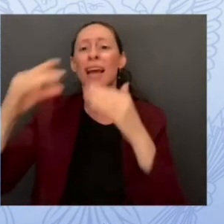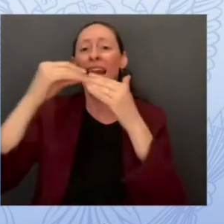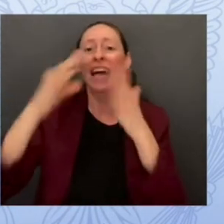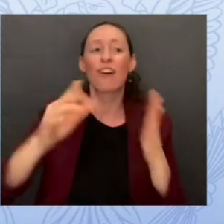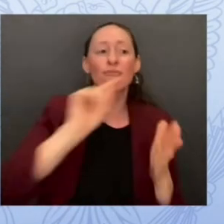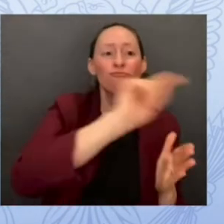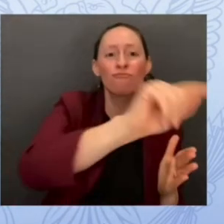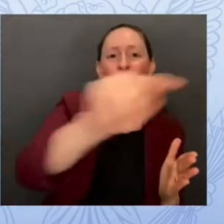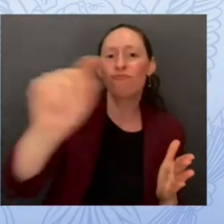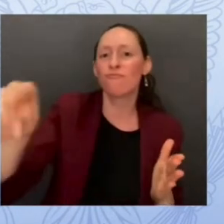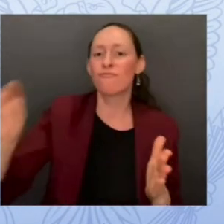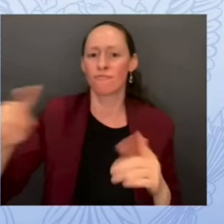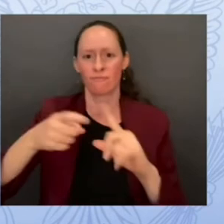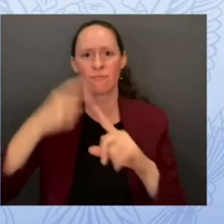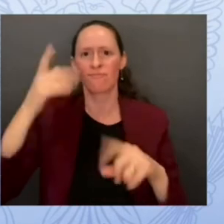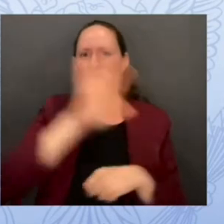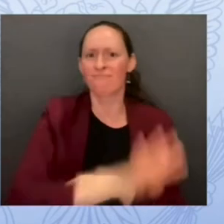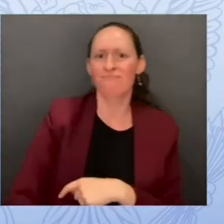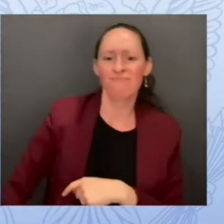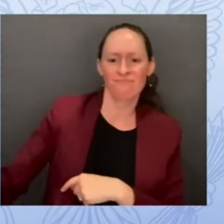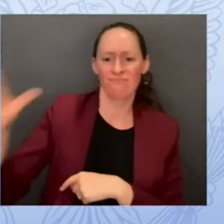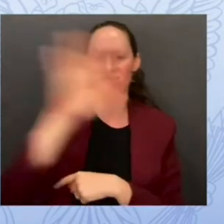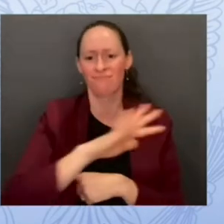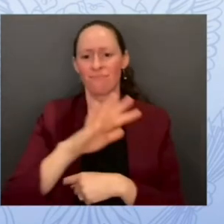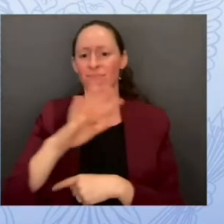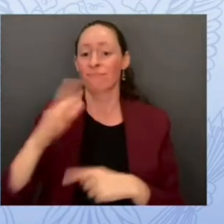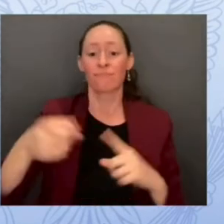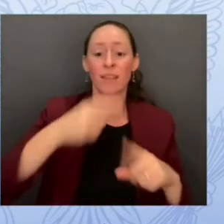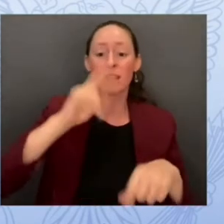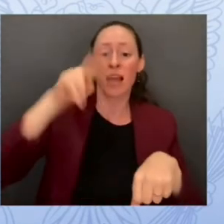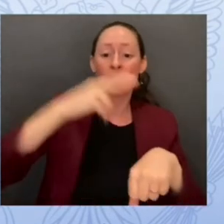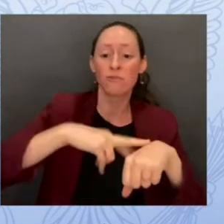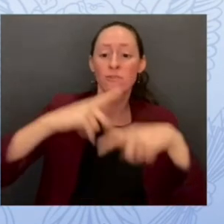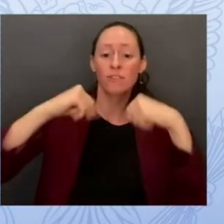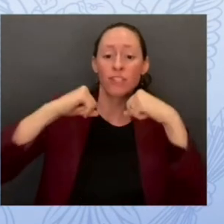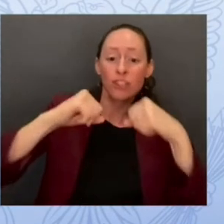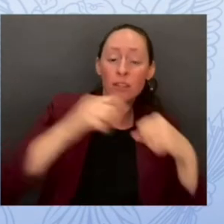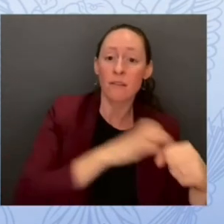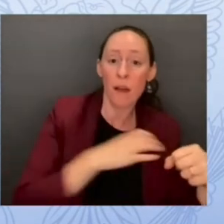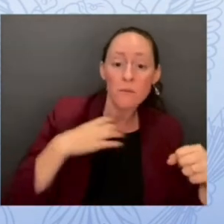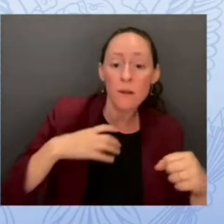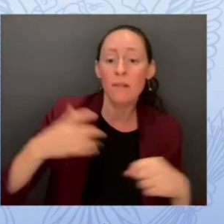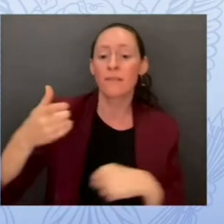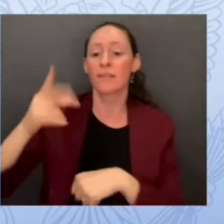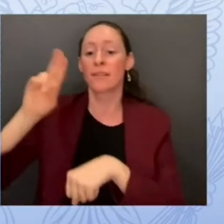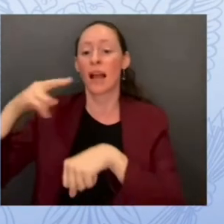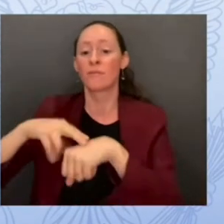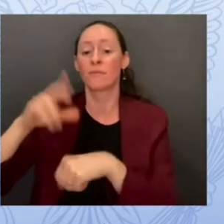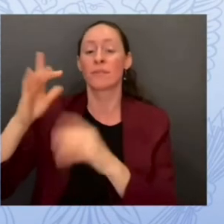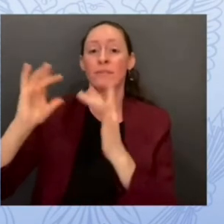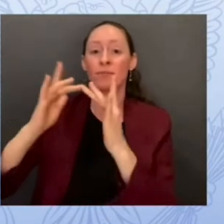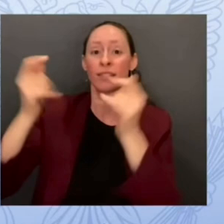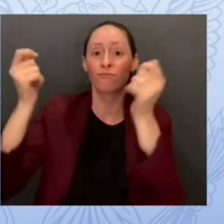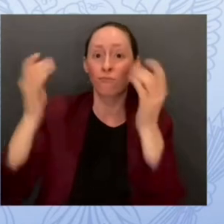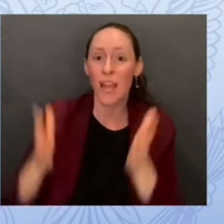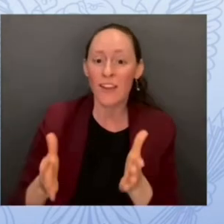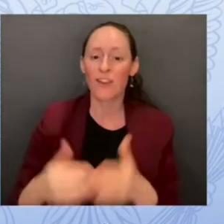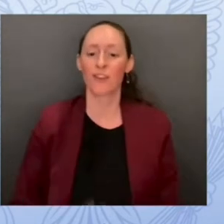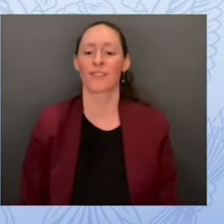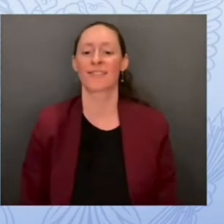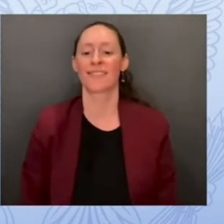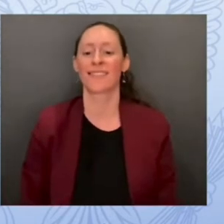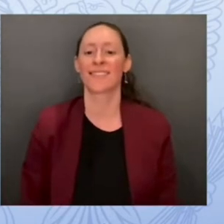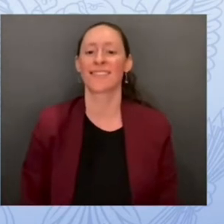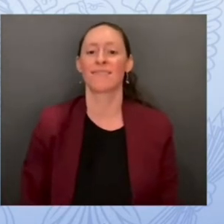Cyber Director the Cyber Security and Infrastructure Security Agency and the FBI